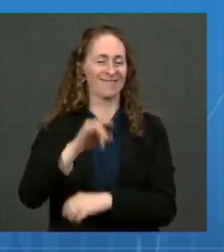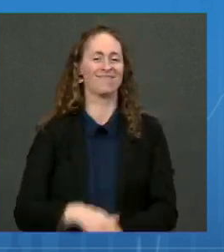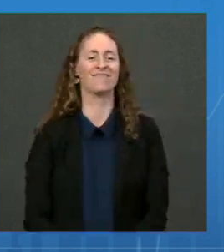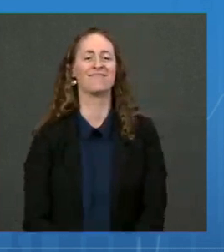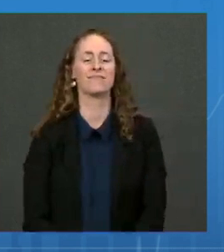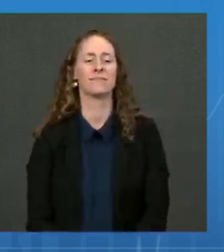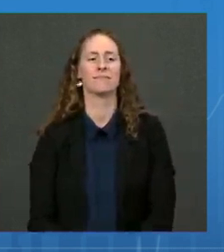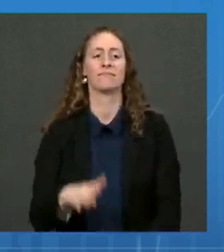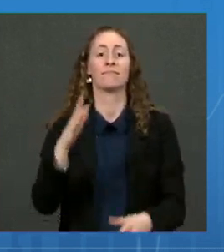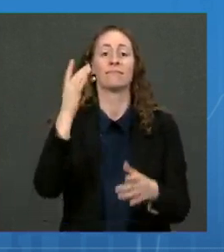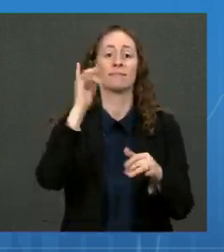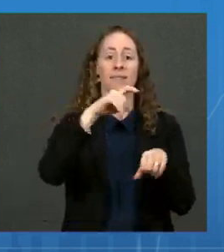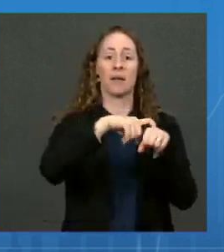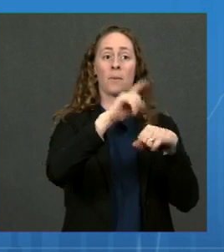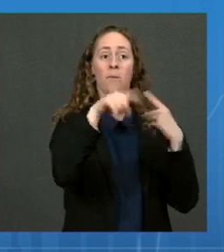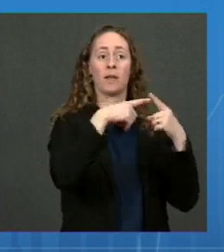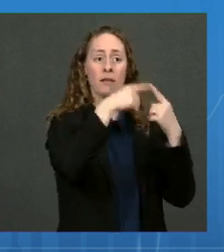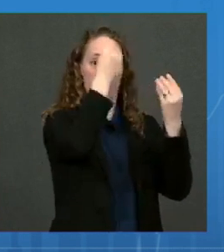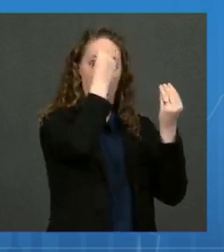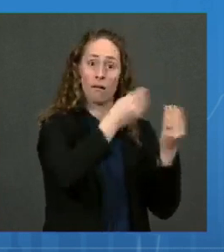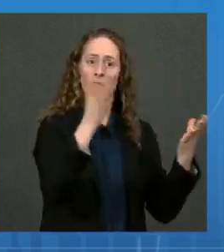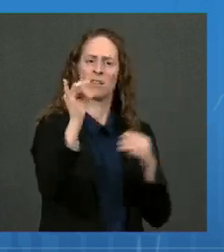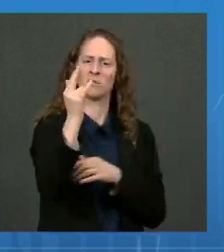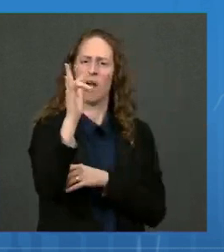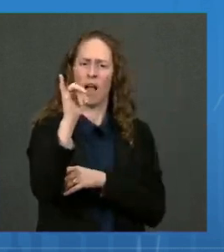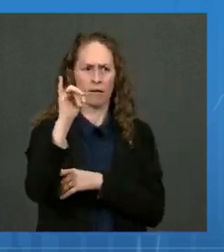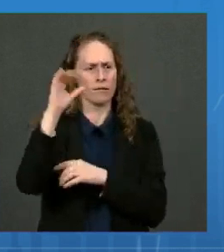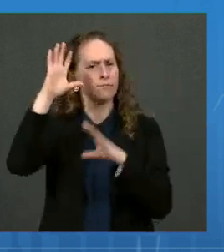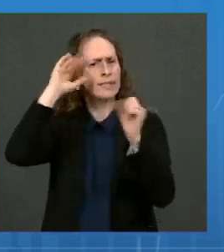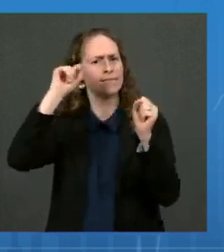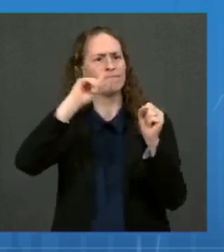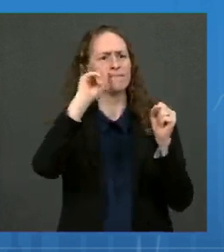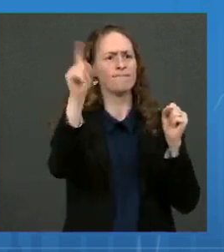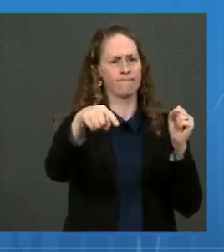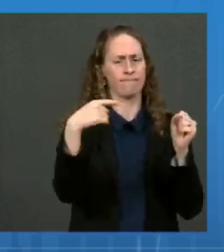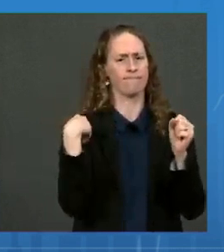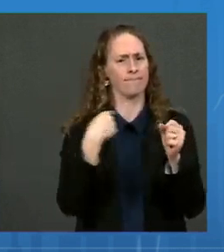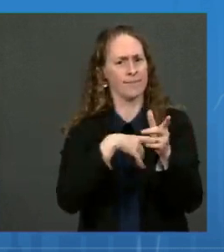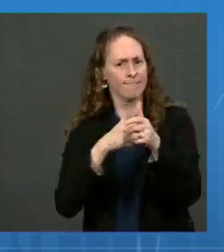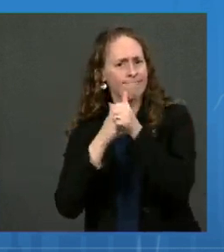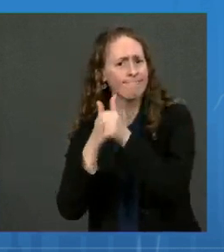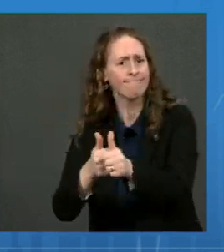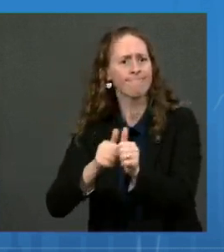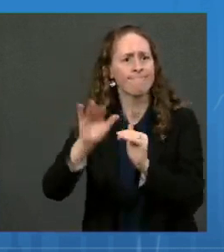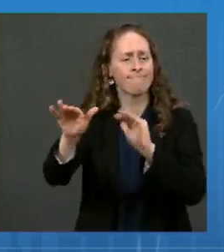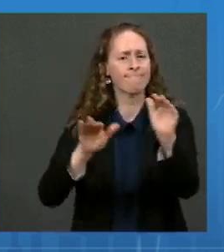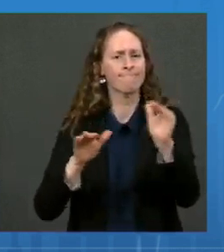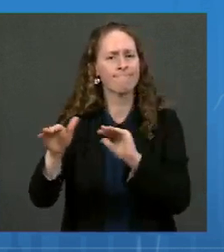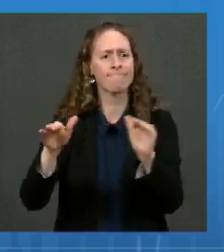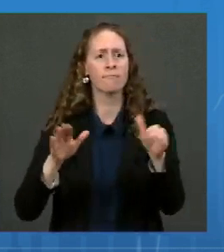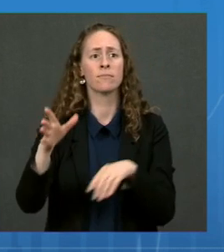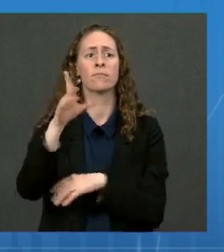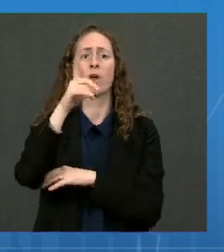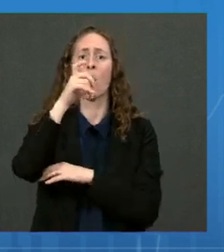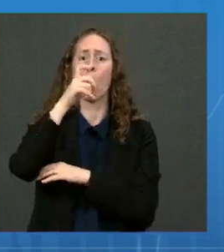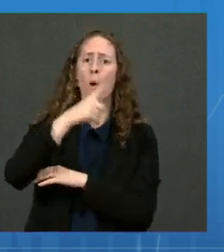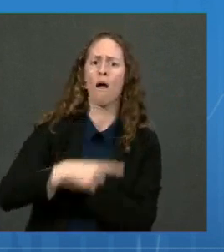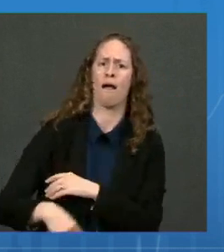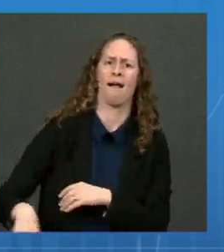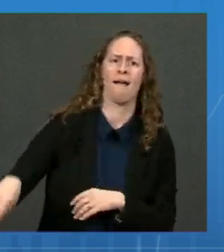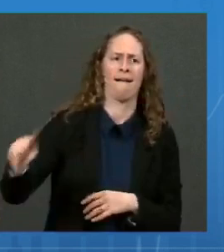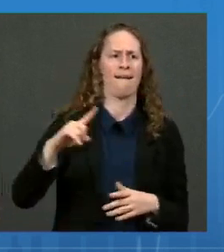called on organizations to follow his lead, the number of eligible Americans who are unvaccinated has decreased